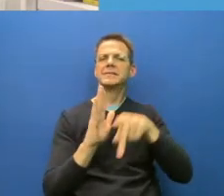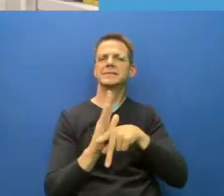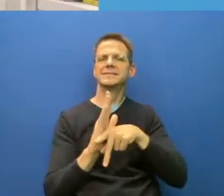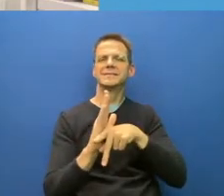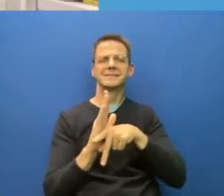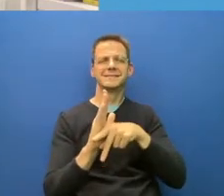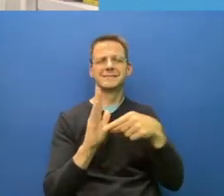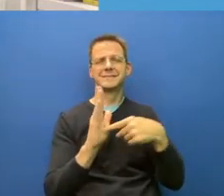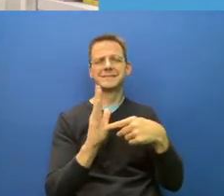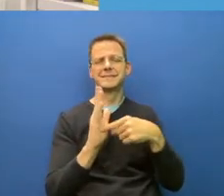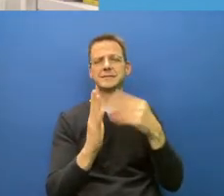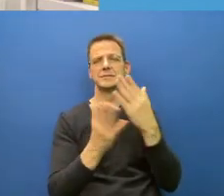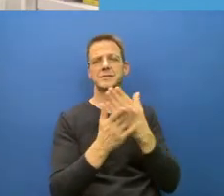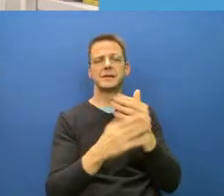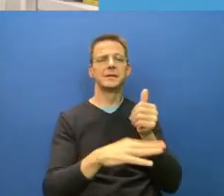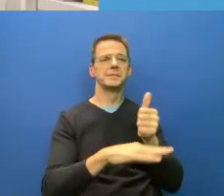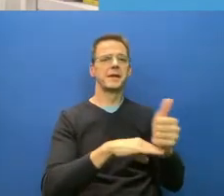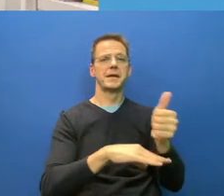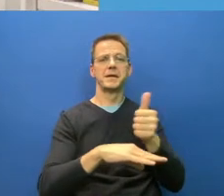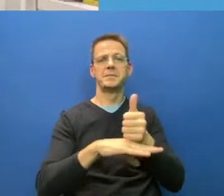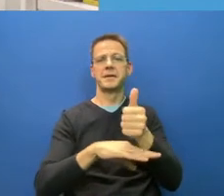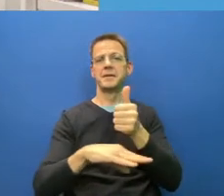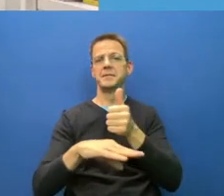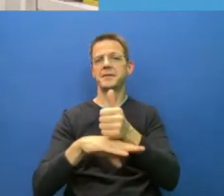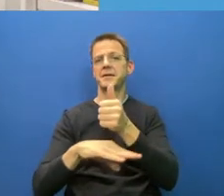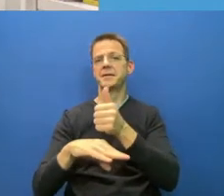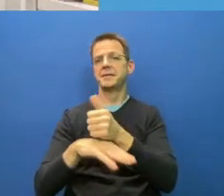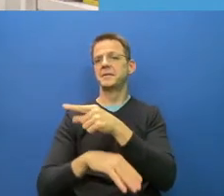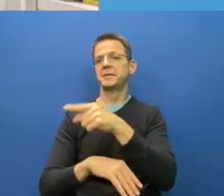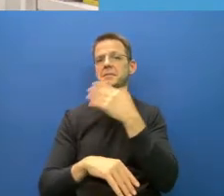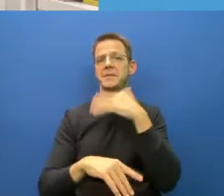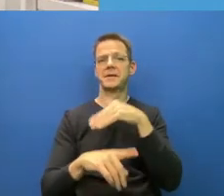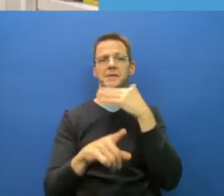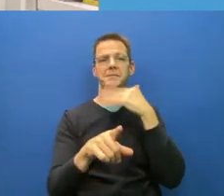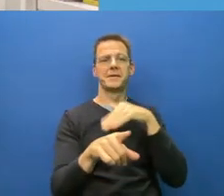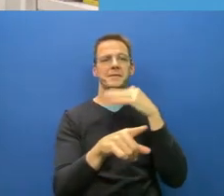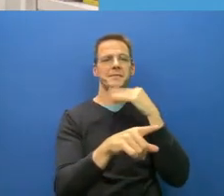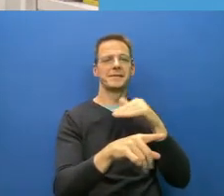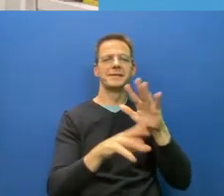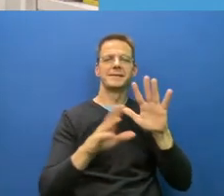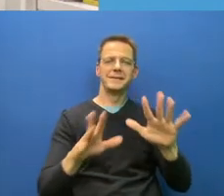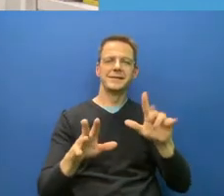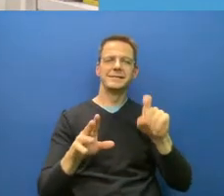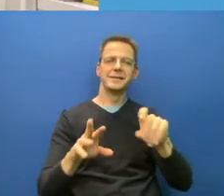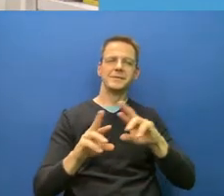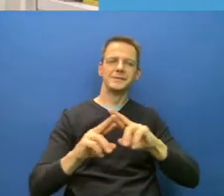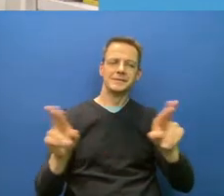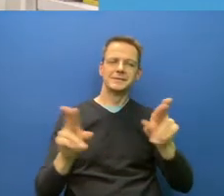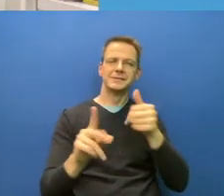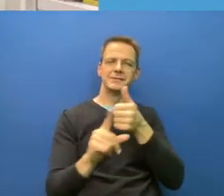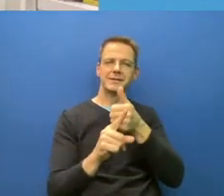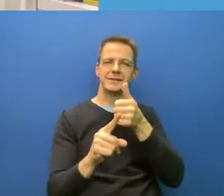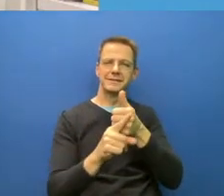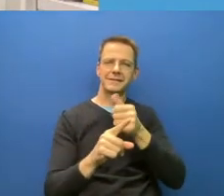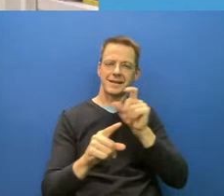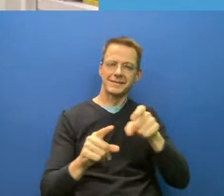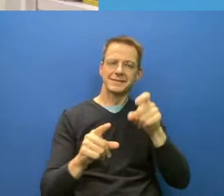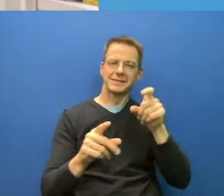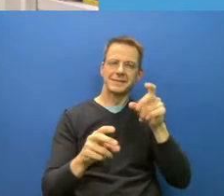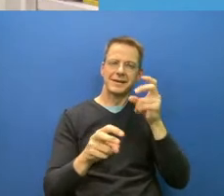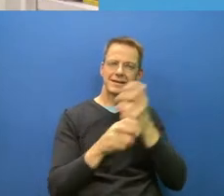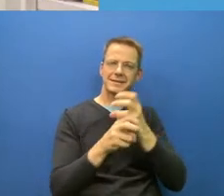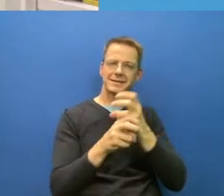political choices. And we saw that one of the contributors to the fourth wave in Alberta was the province being largely MIA